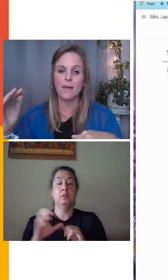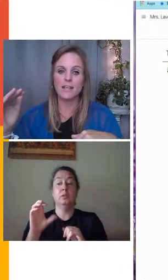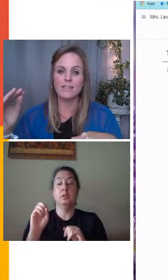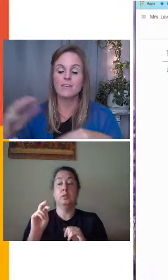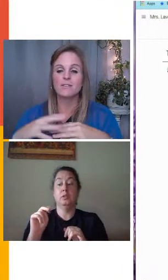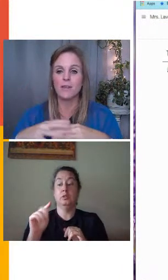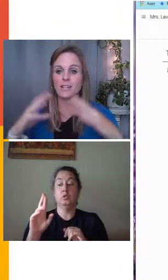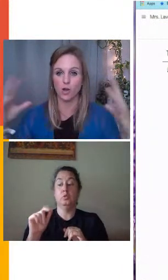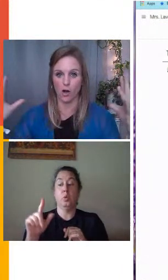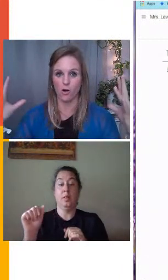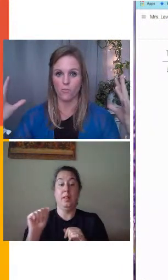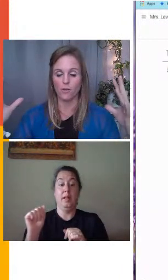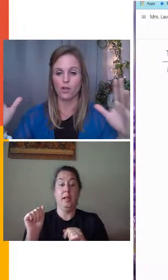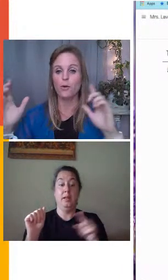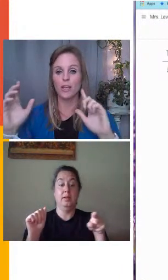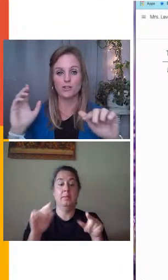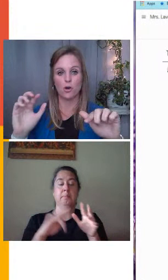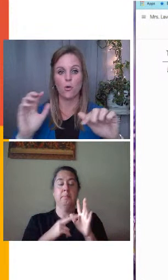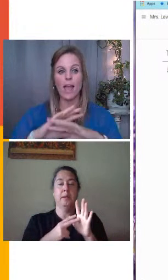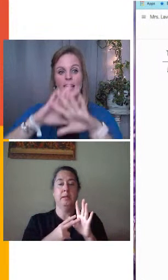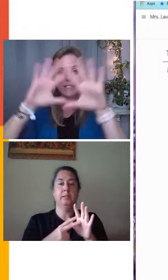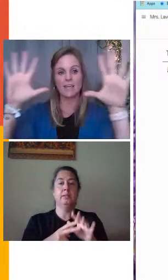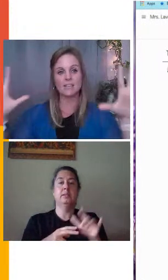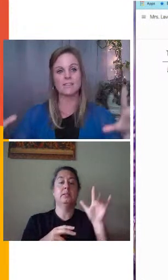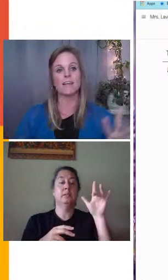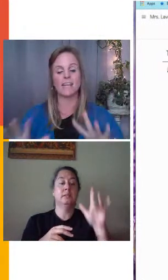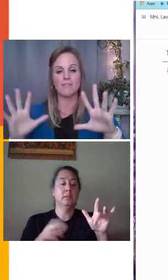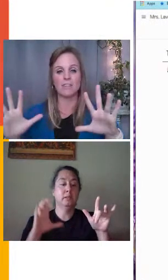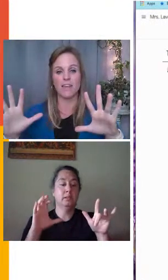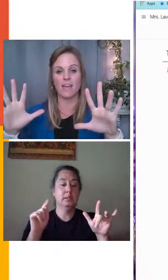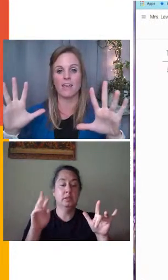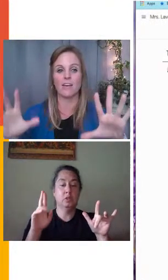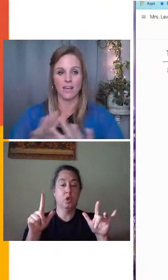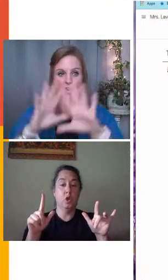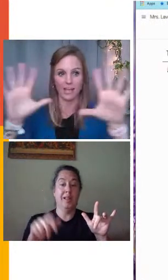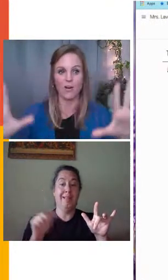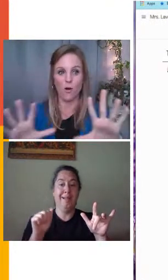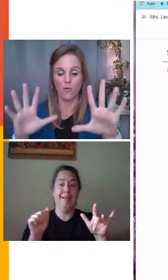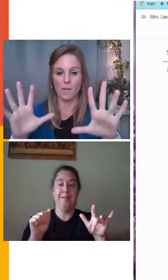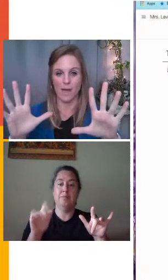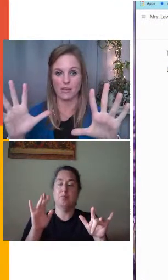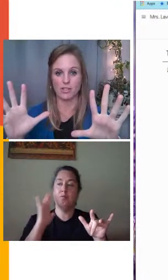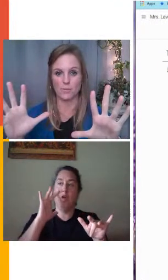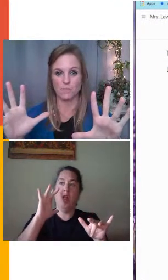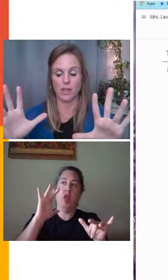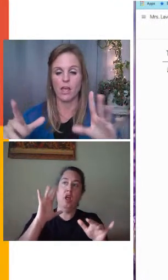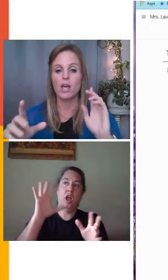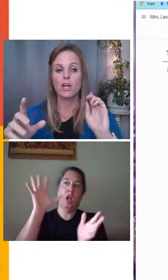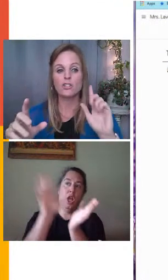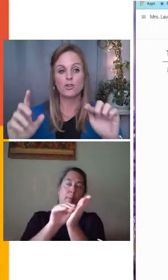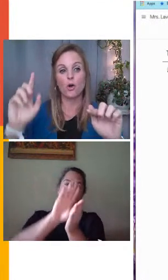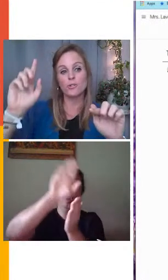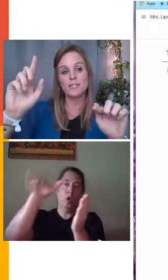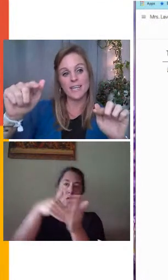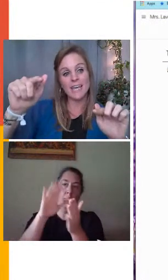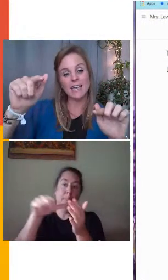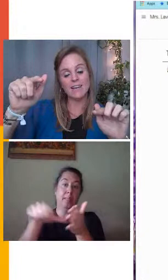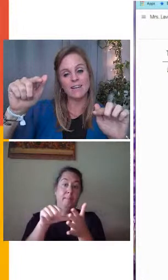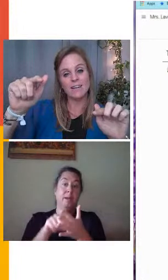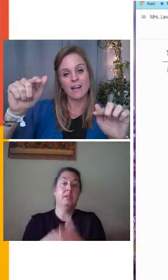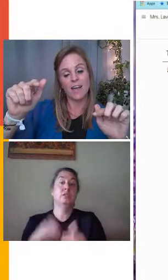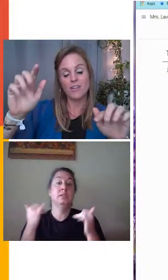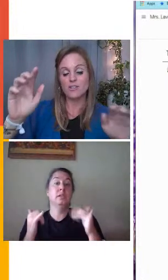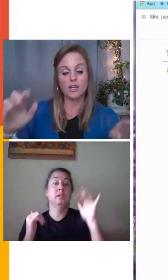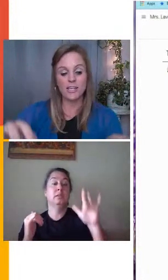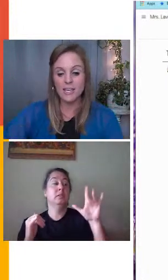means select all you hit control a and it's going to select everything on that page. Control C.